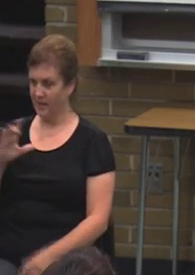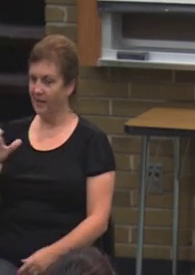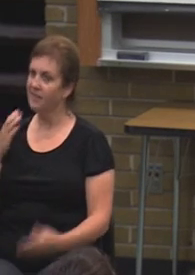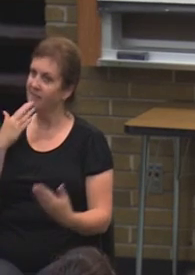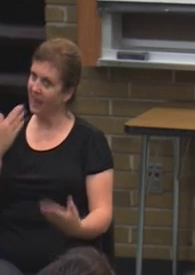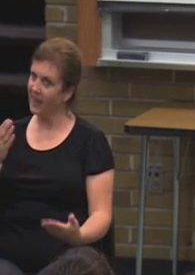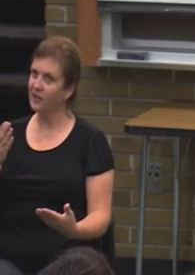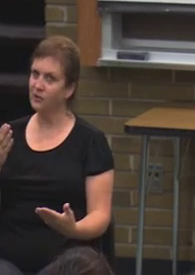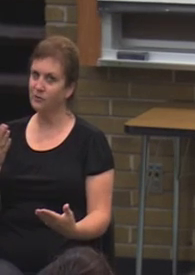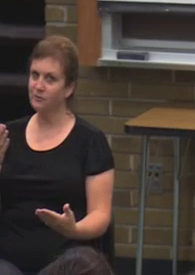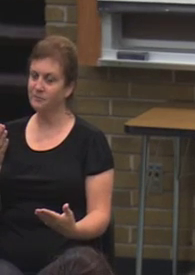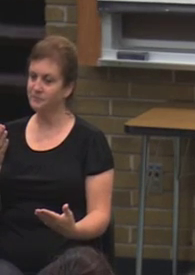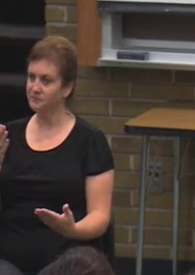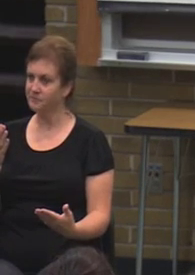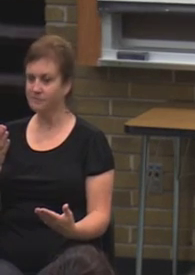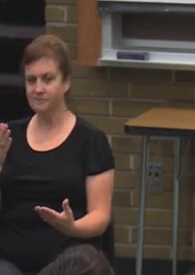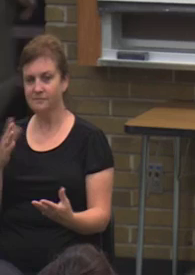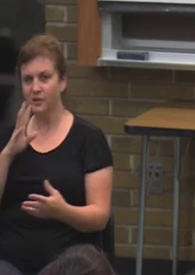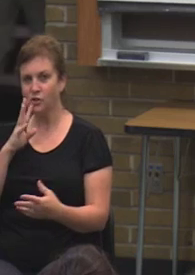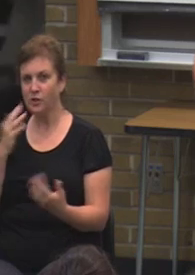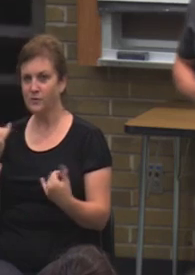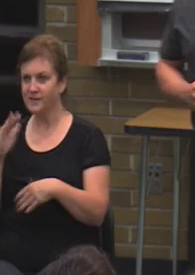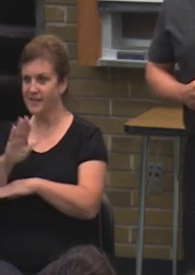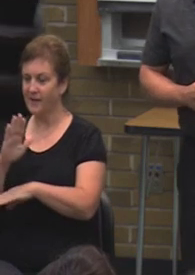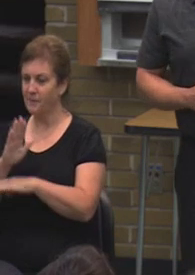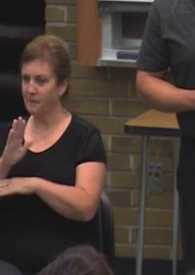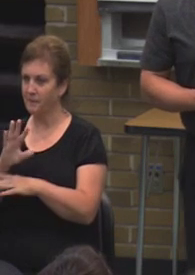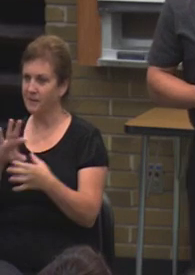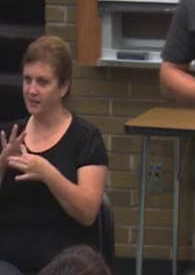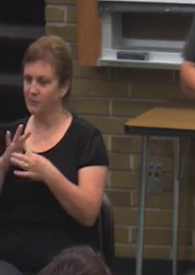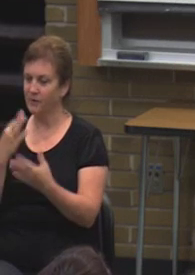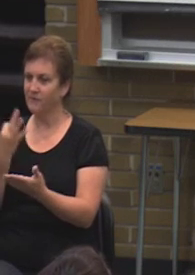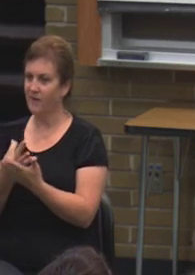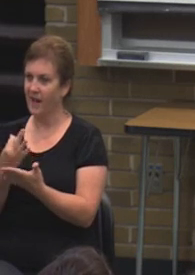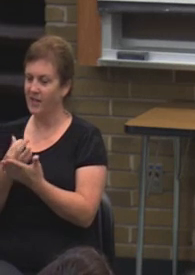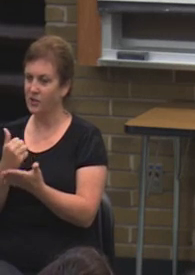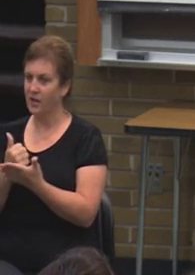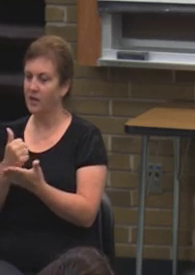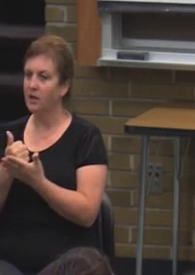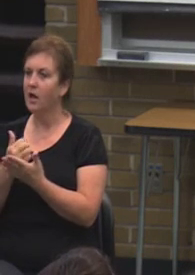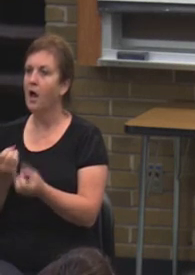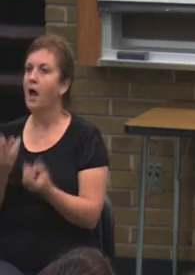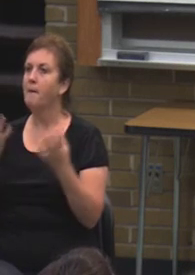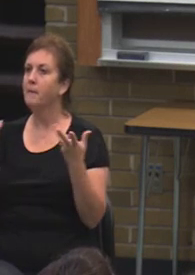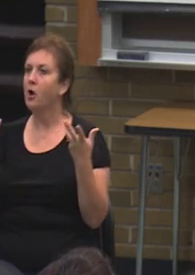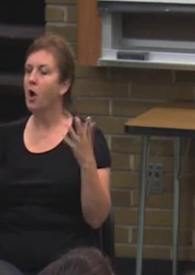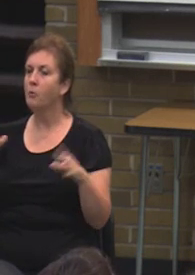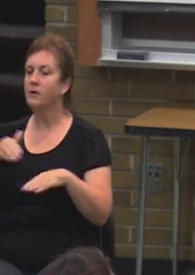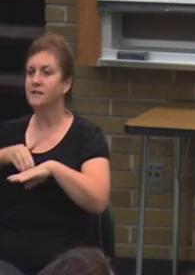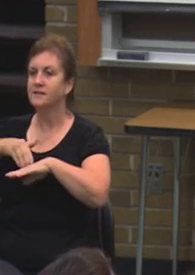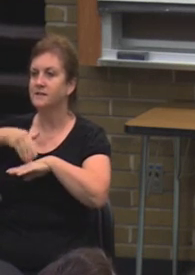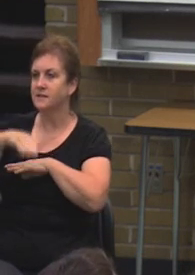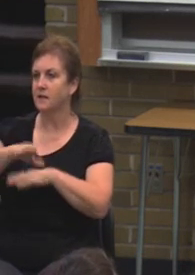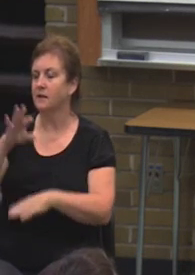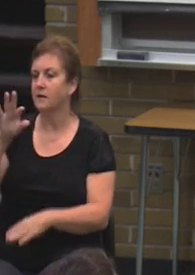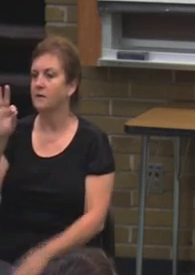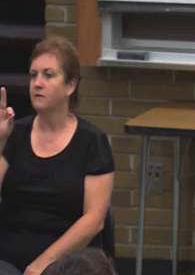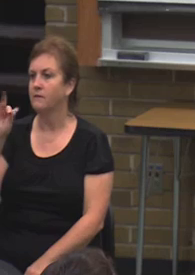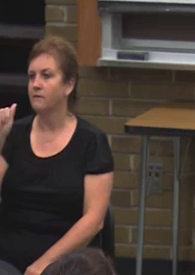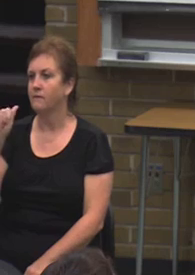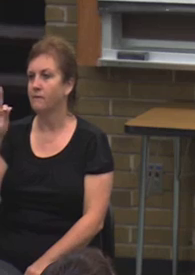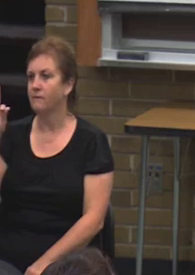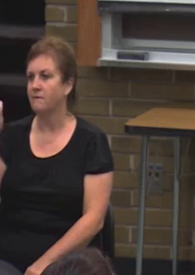you for the opportunity to talk with you a little bit this afternoon about financial aid. By a raise of hands, how many of you have already submitted your free